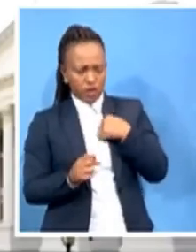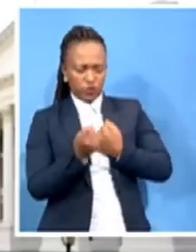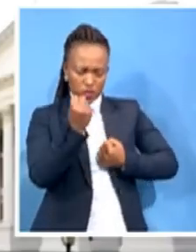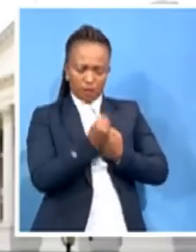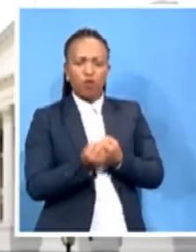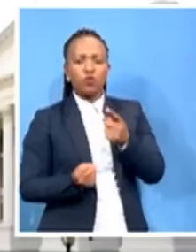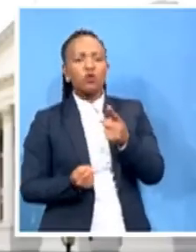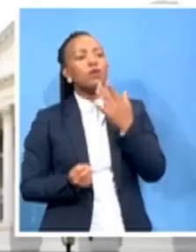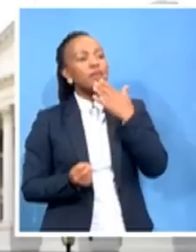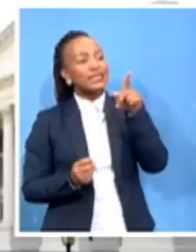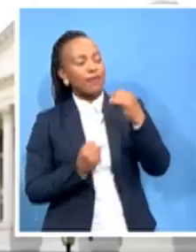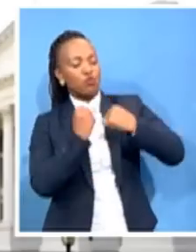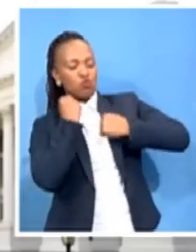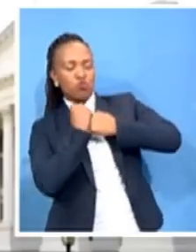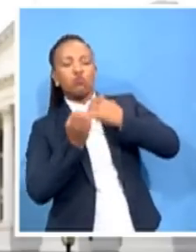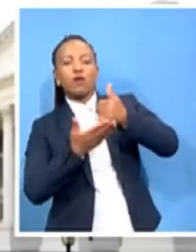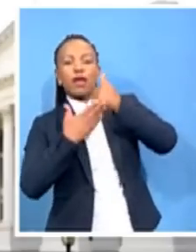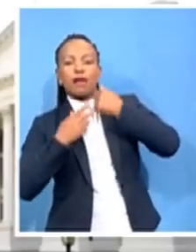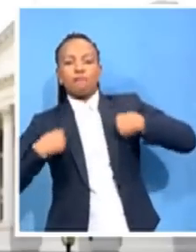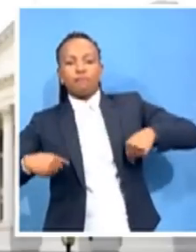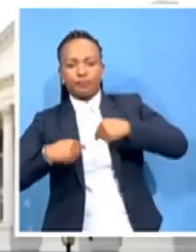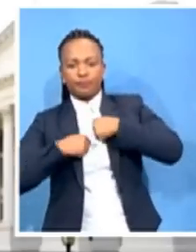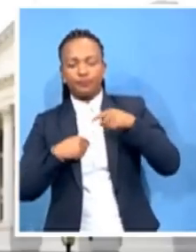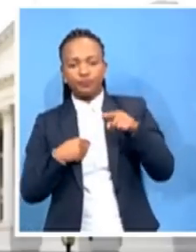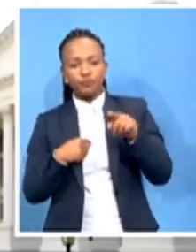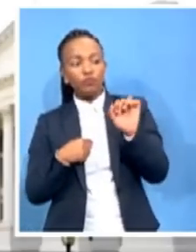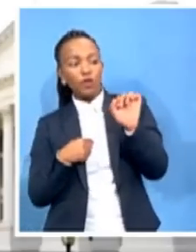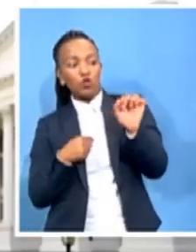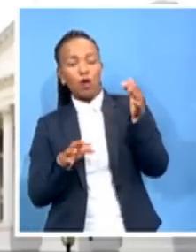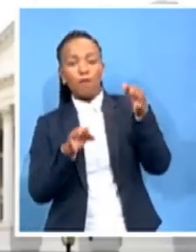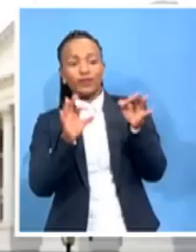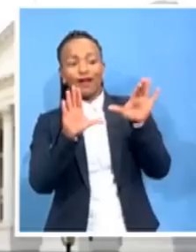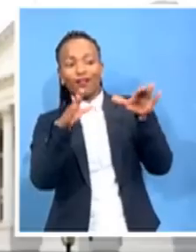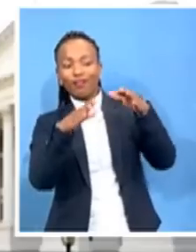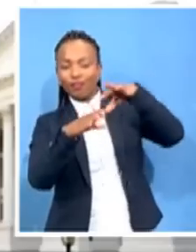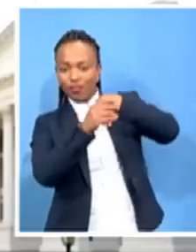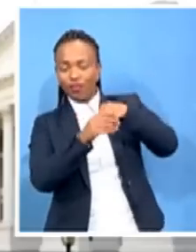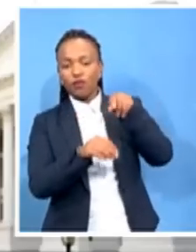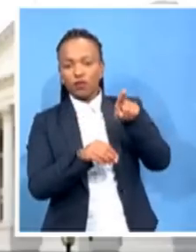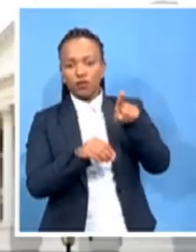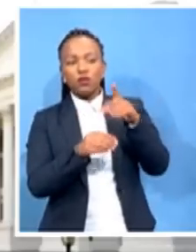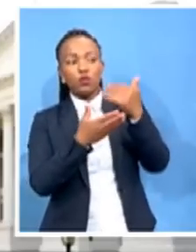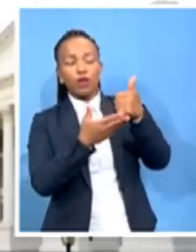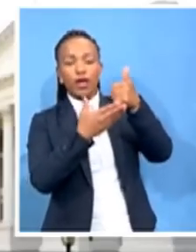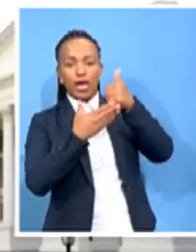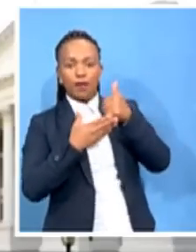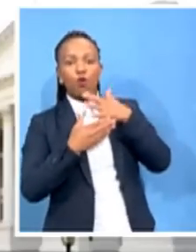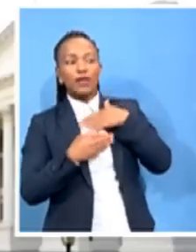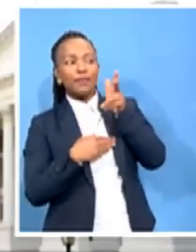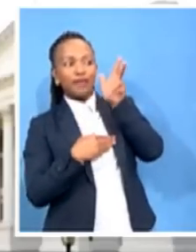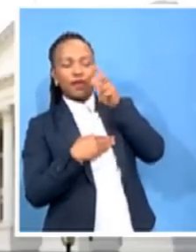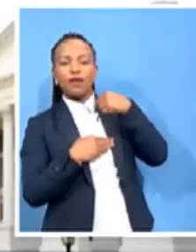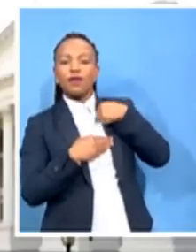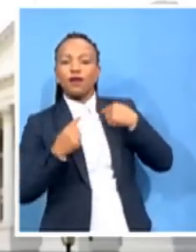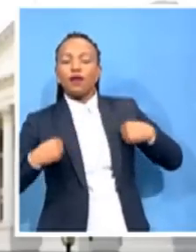political space that our voices must be heard. We think our voices are not yet. So we